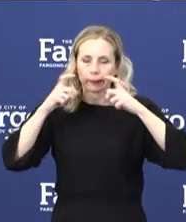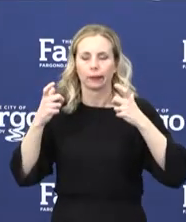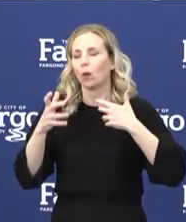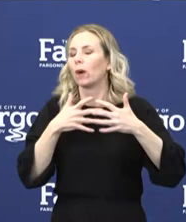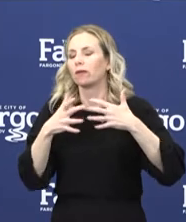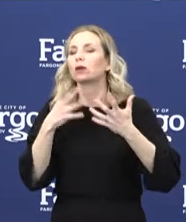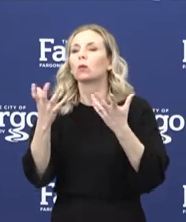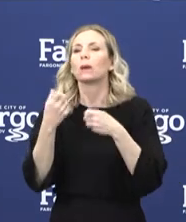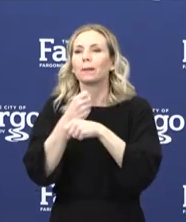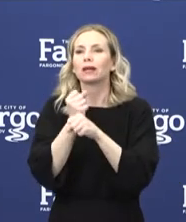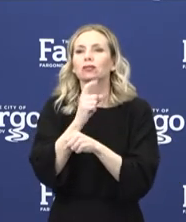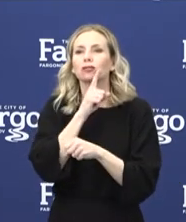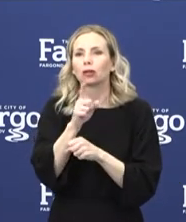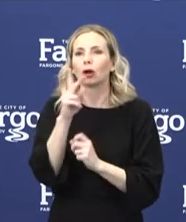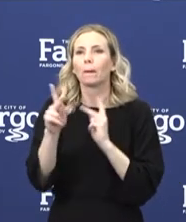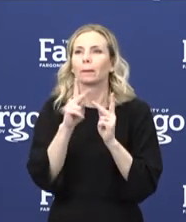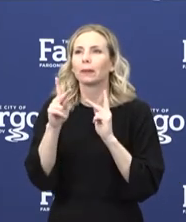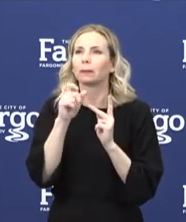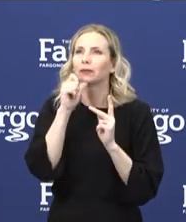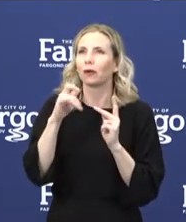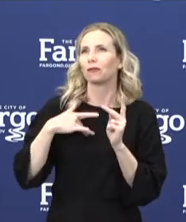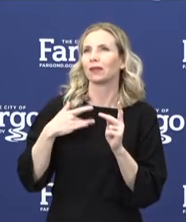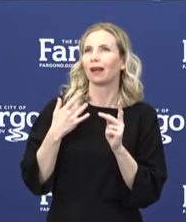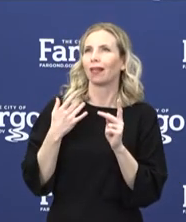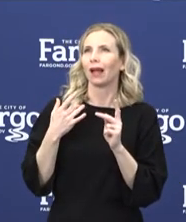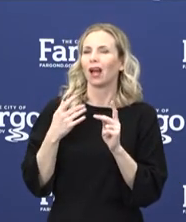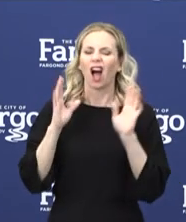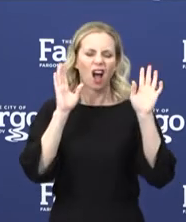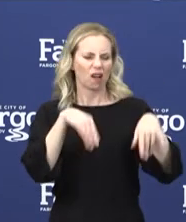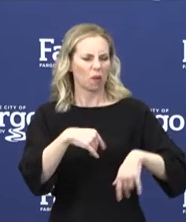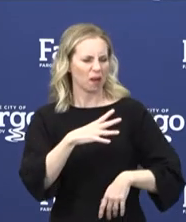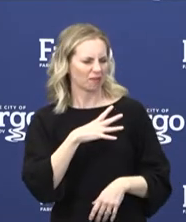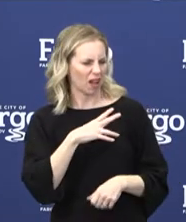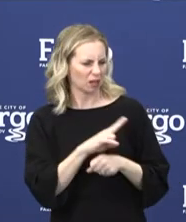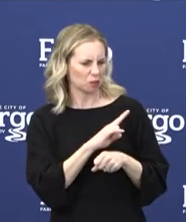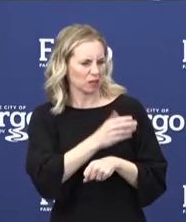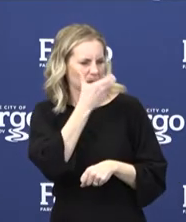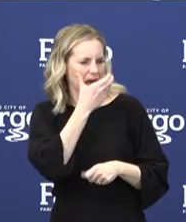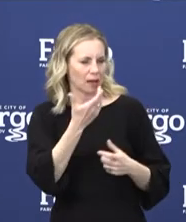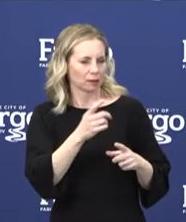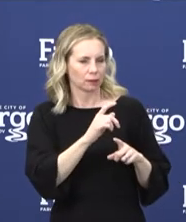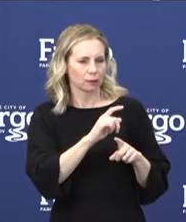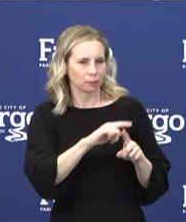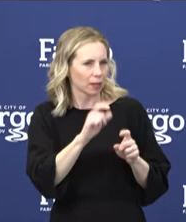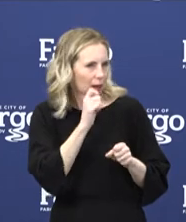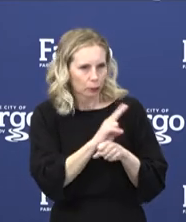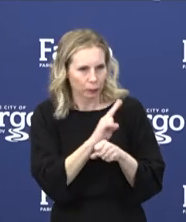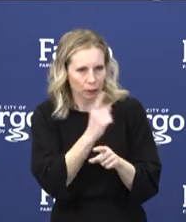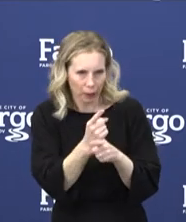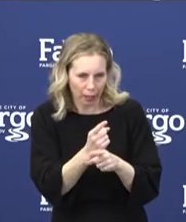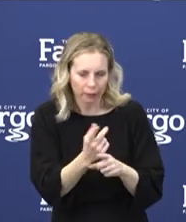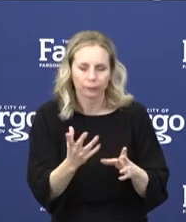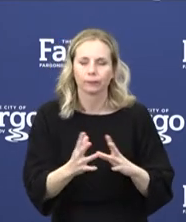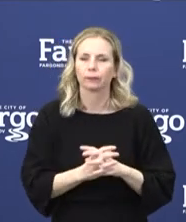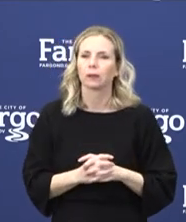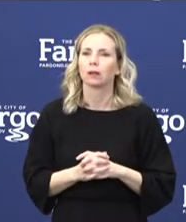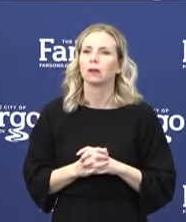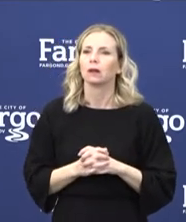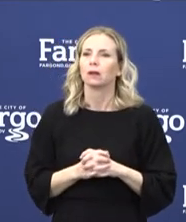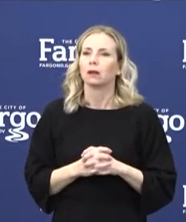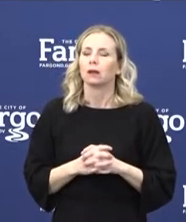just want to make sure that people don't get a false sense of security and are using the mask appropriately and then caring for them appropriately. We know that